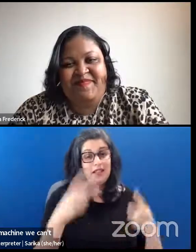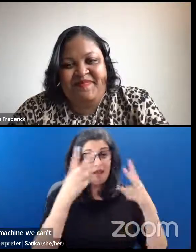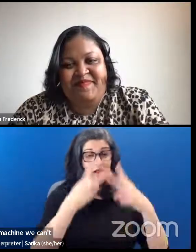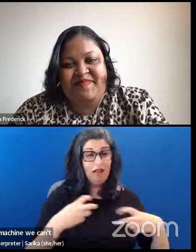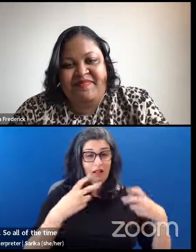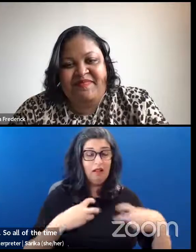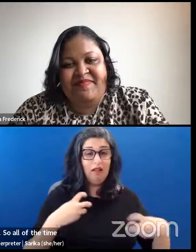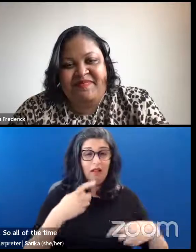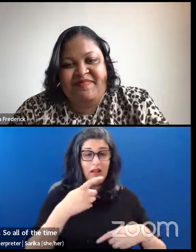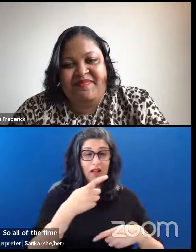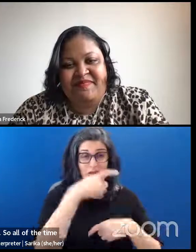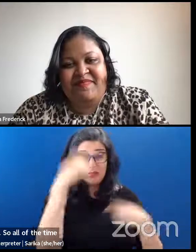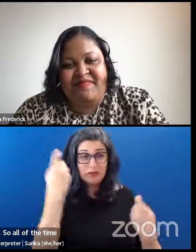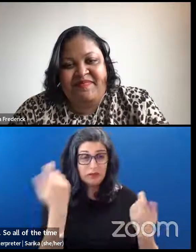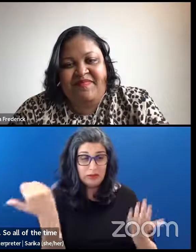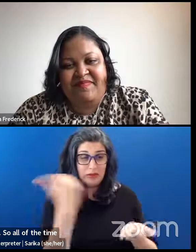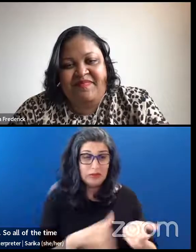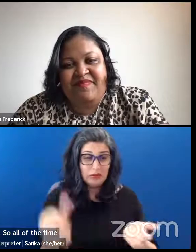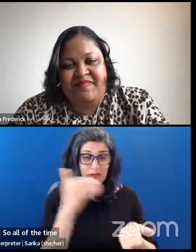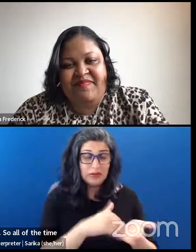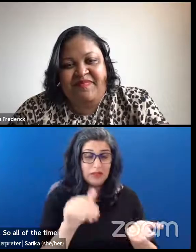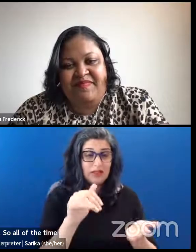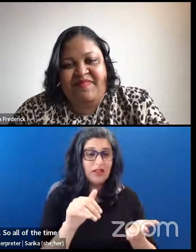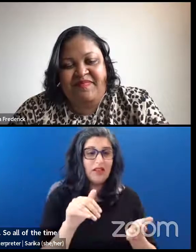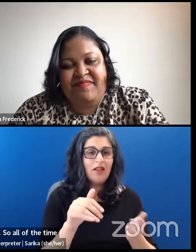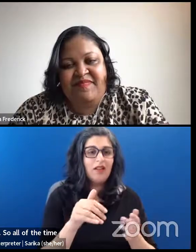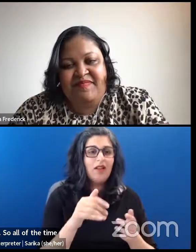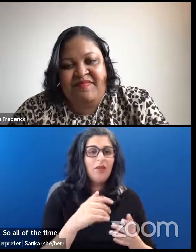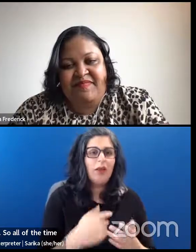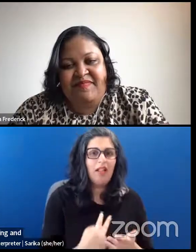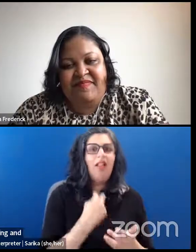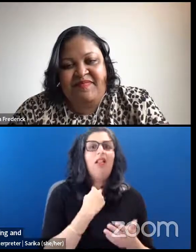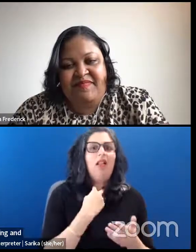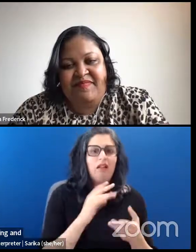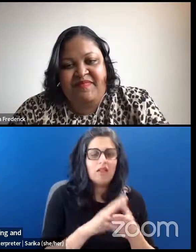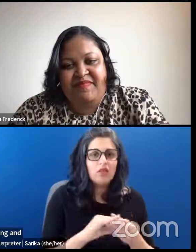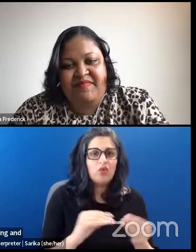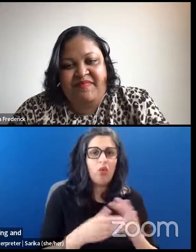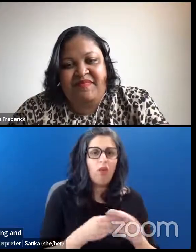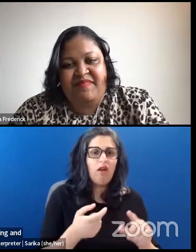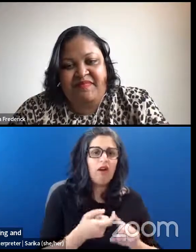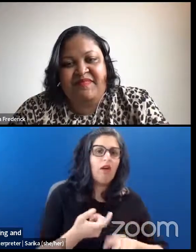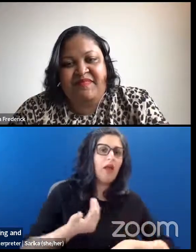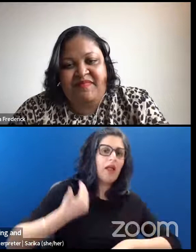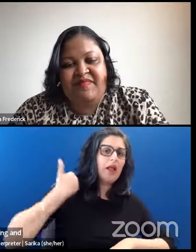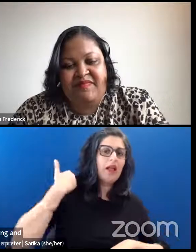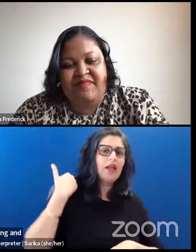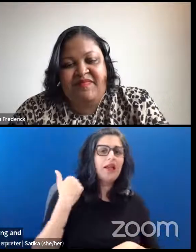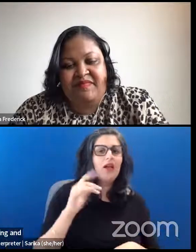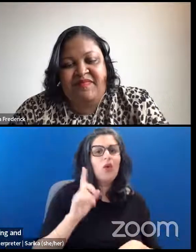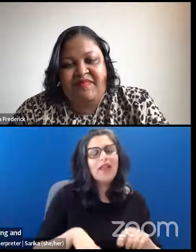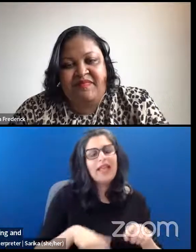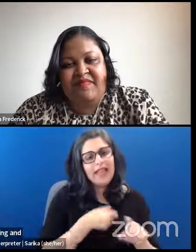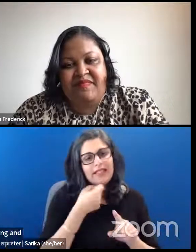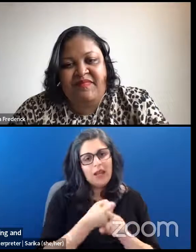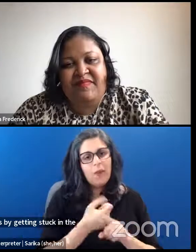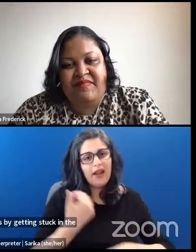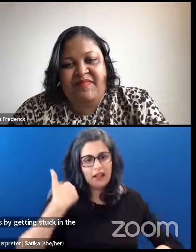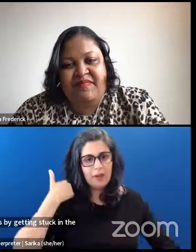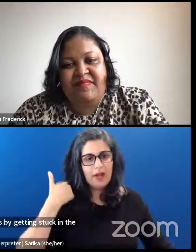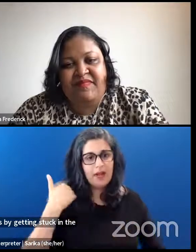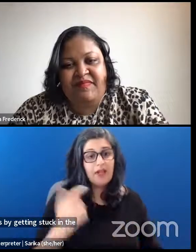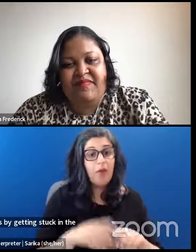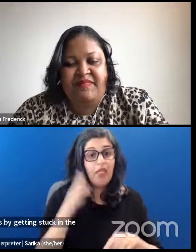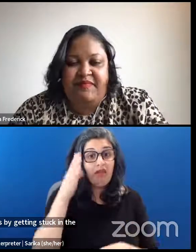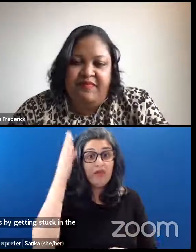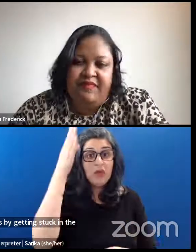others by getting stuck in that story of the past, we're not really effective in doing anything about it. Similarly, the future